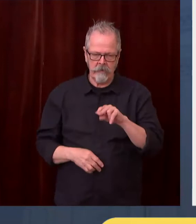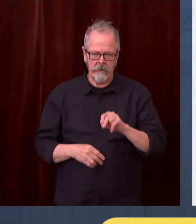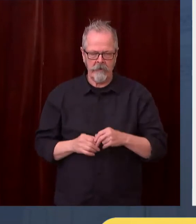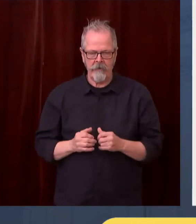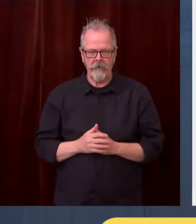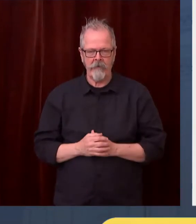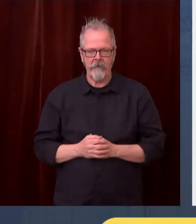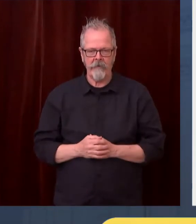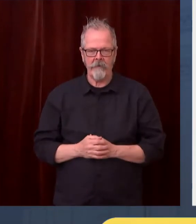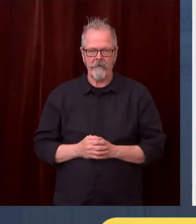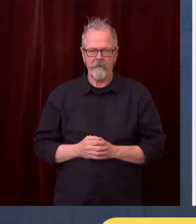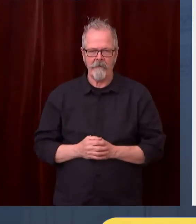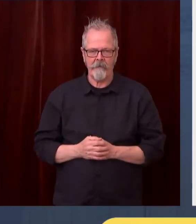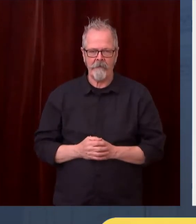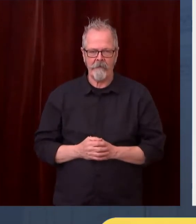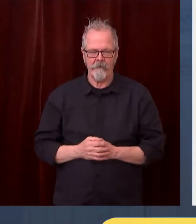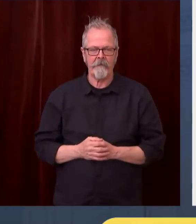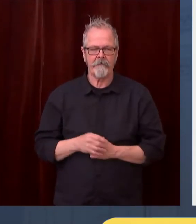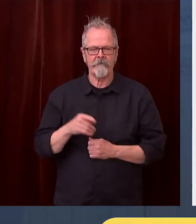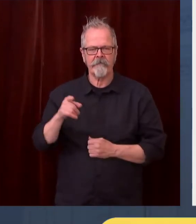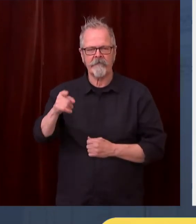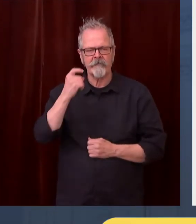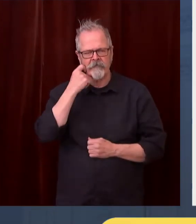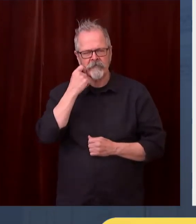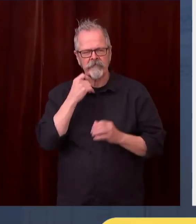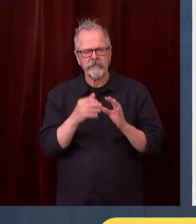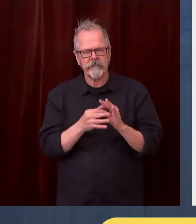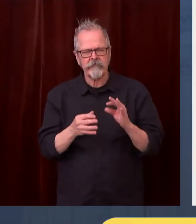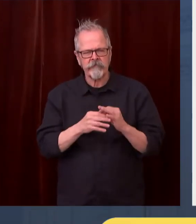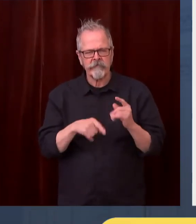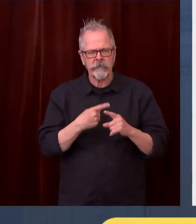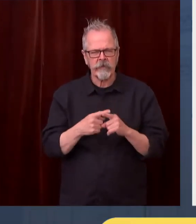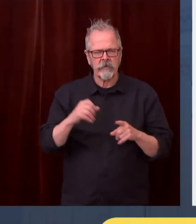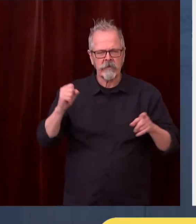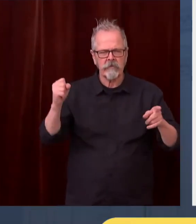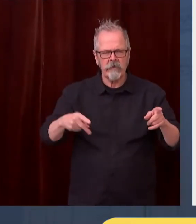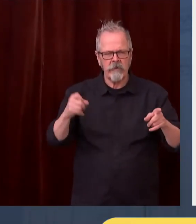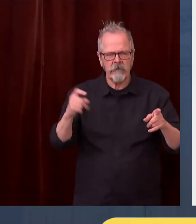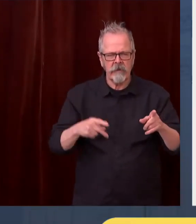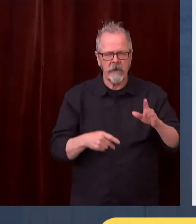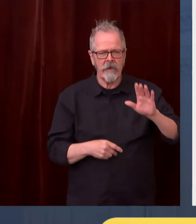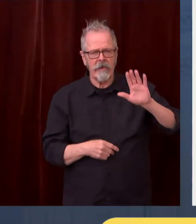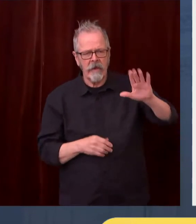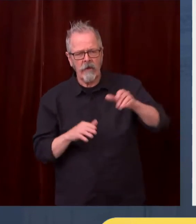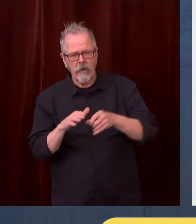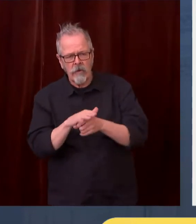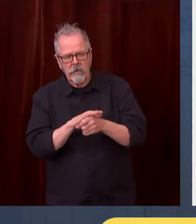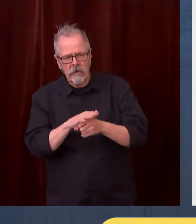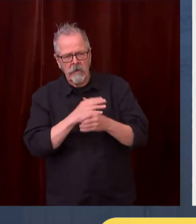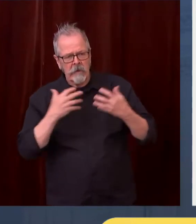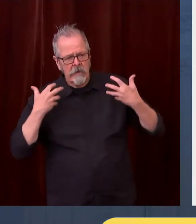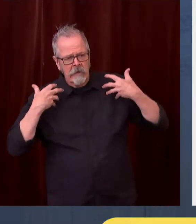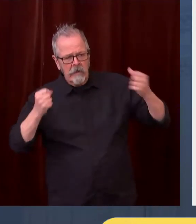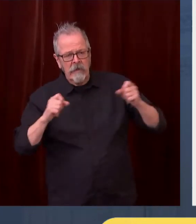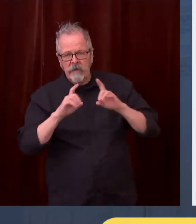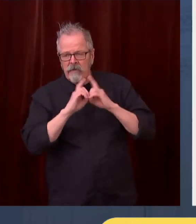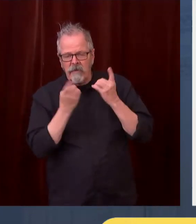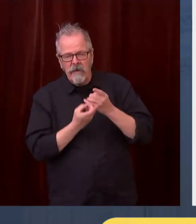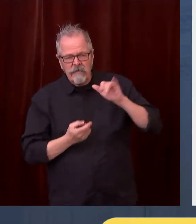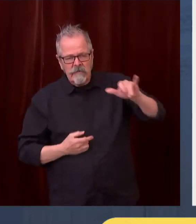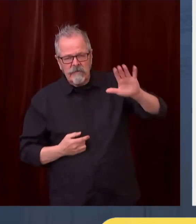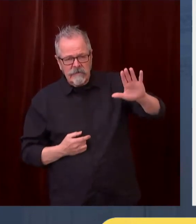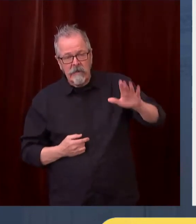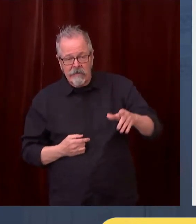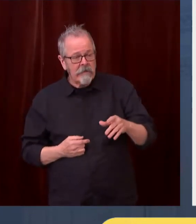there were some updates potentially happening with Spokane Regional Health District. They report those to us through the